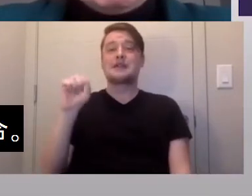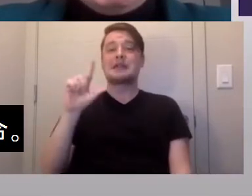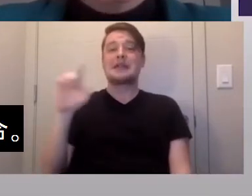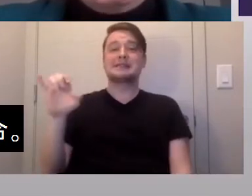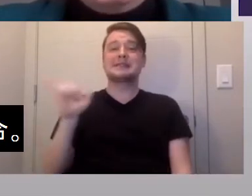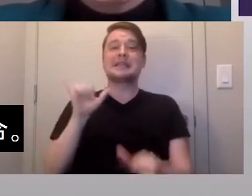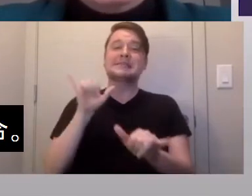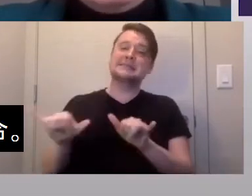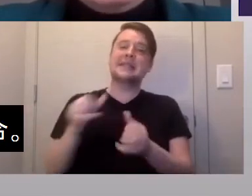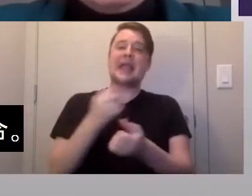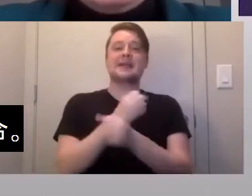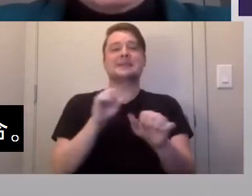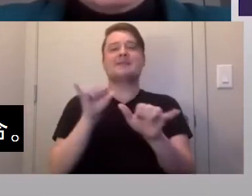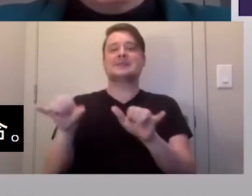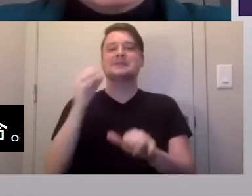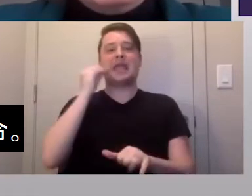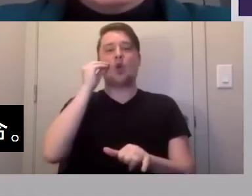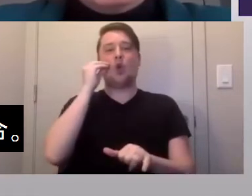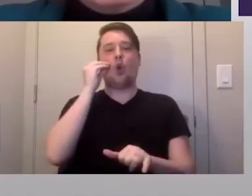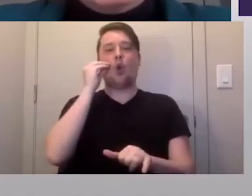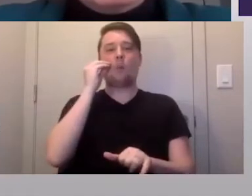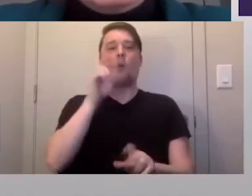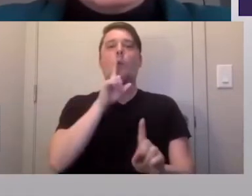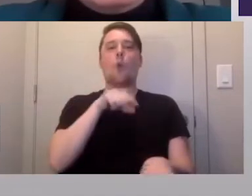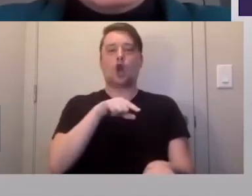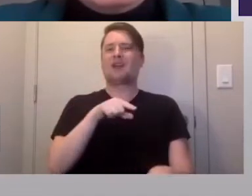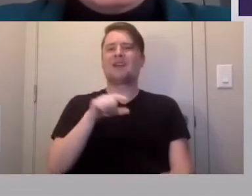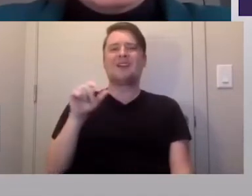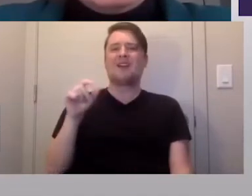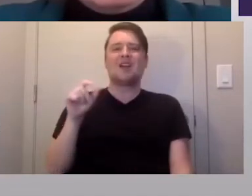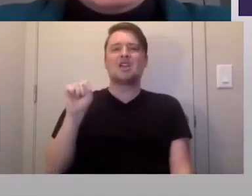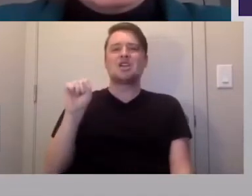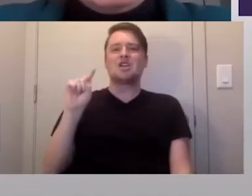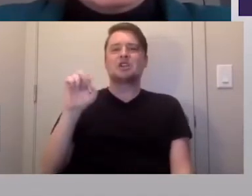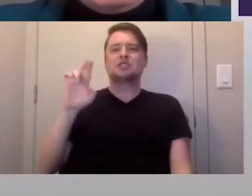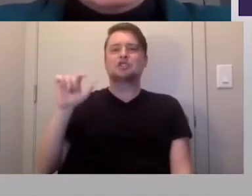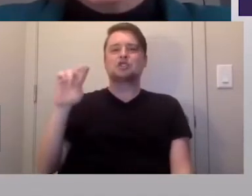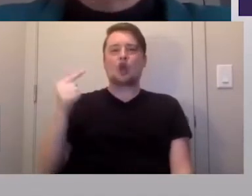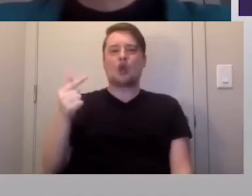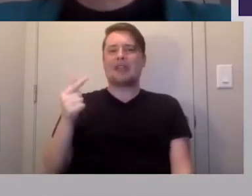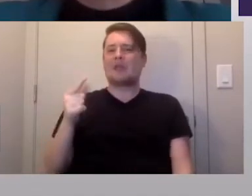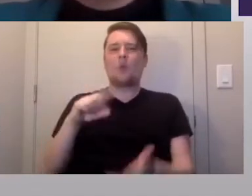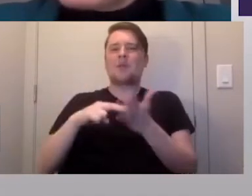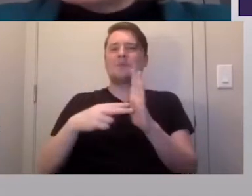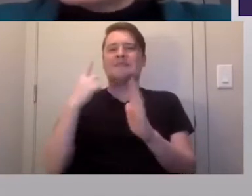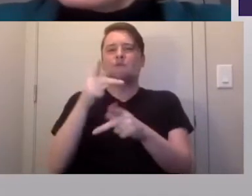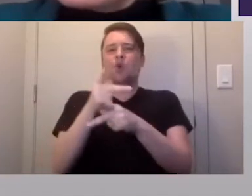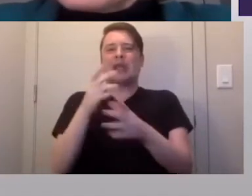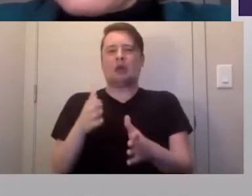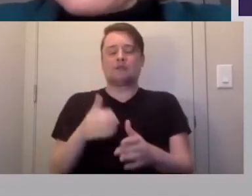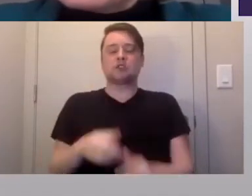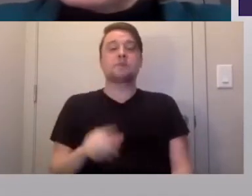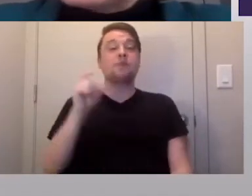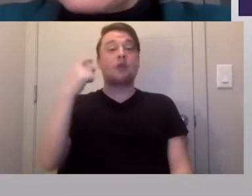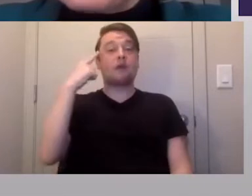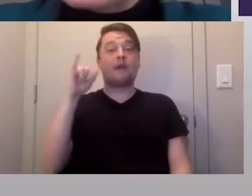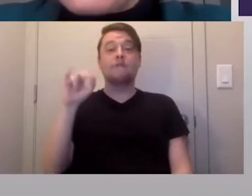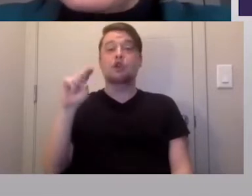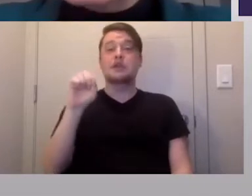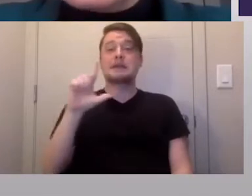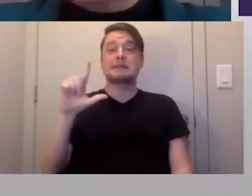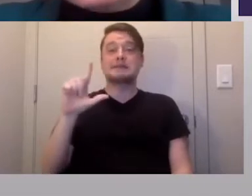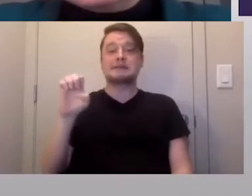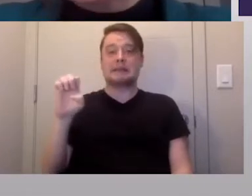stay home executive order. Sterling, what does this order mean for caregivers? Well, Governor Inslee has